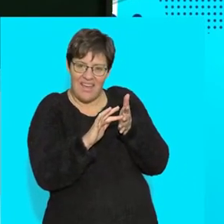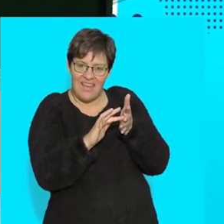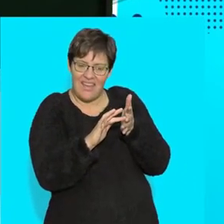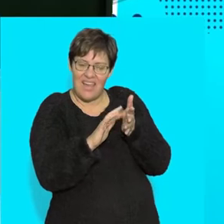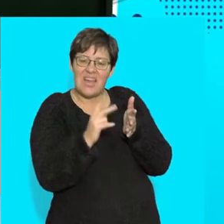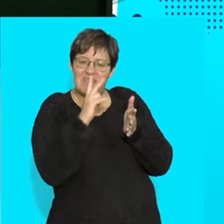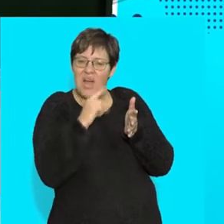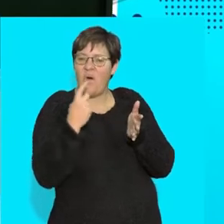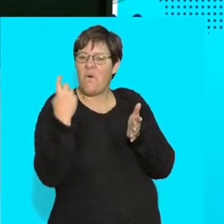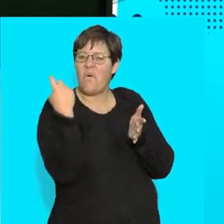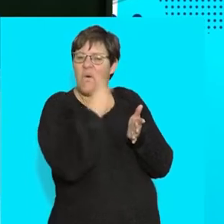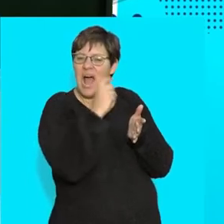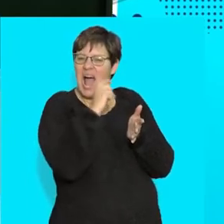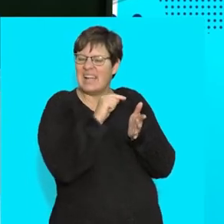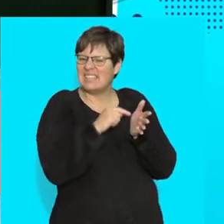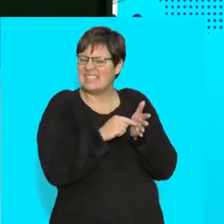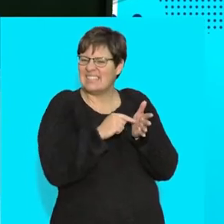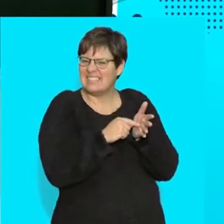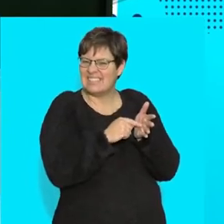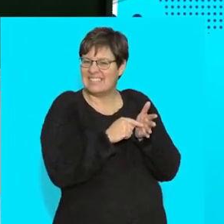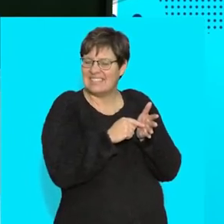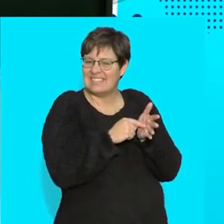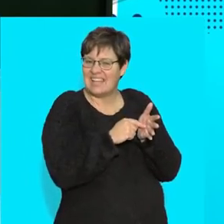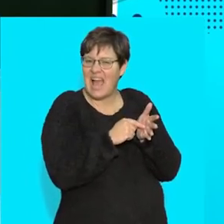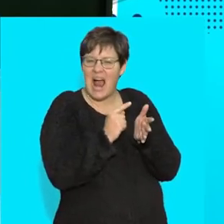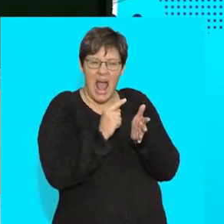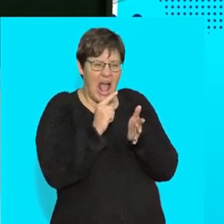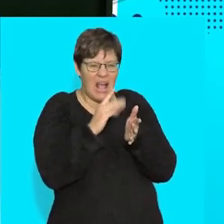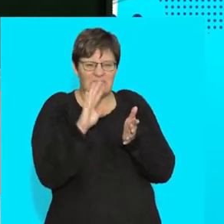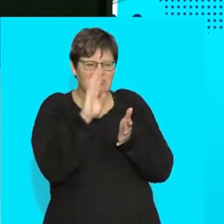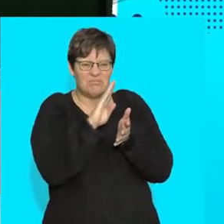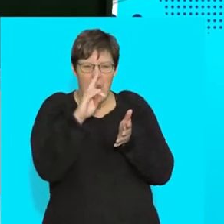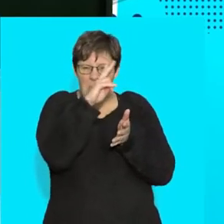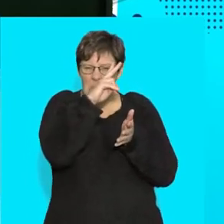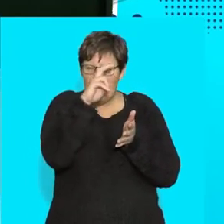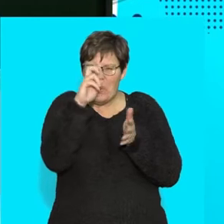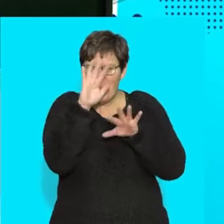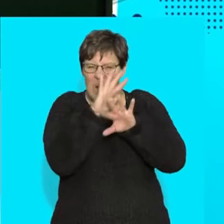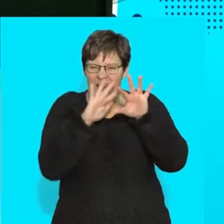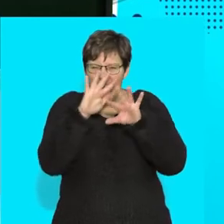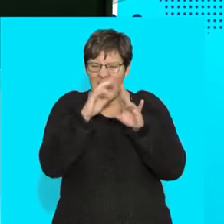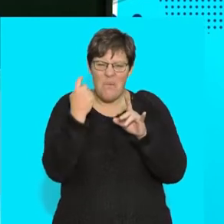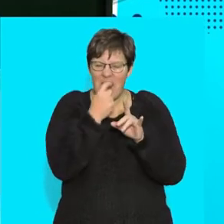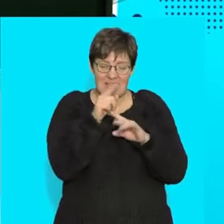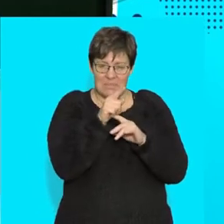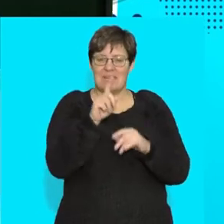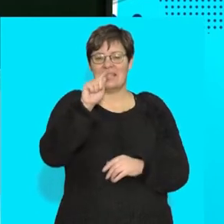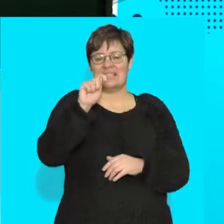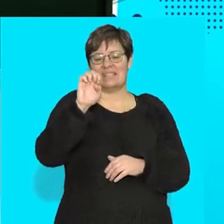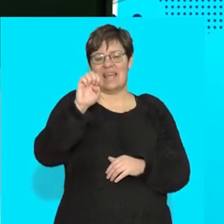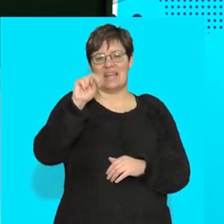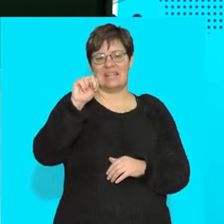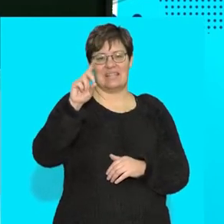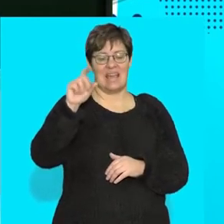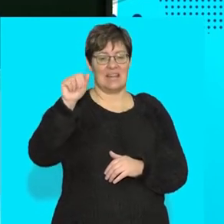white little piece, it's kind of got a bluey kind of tinge to it, that's going to be the tendon and you'll